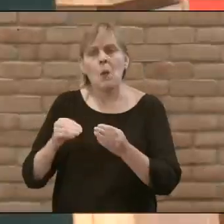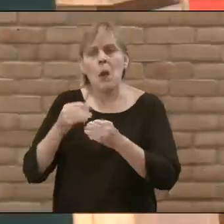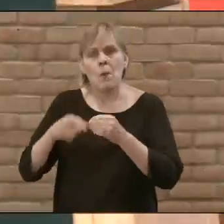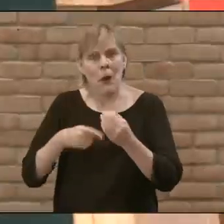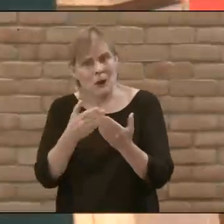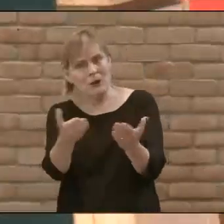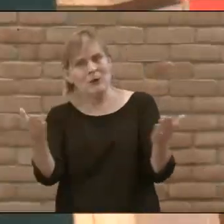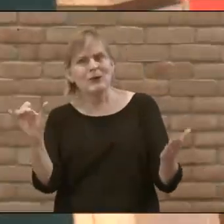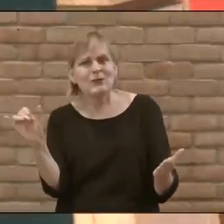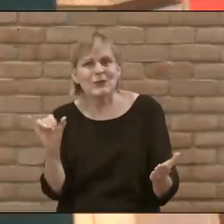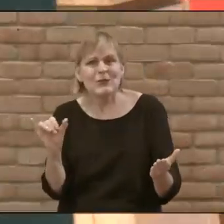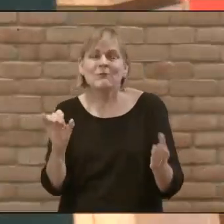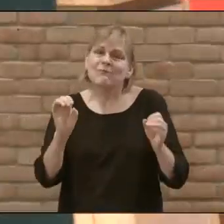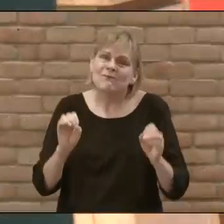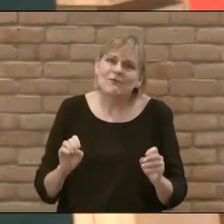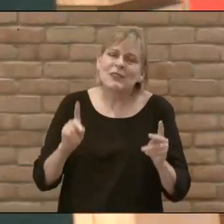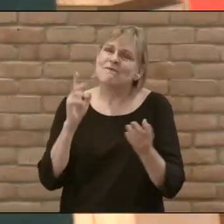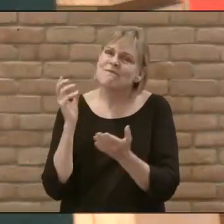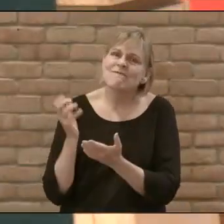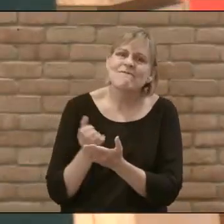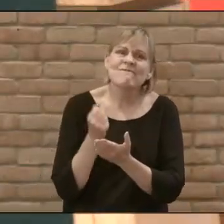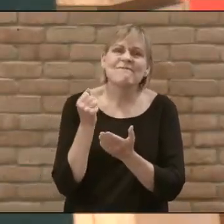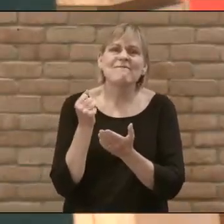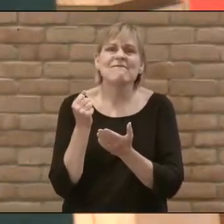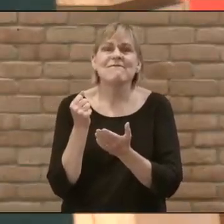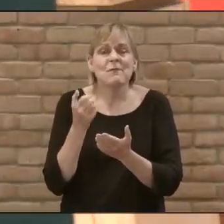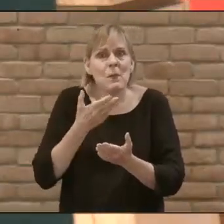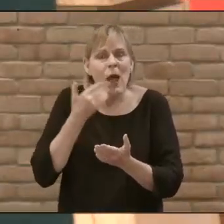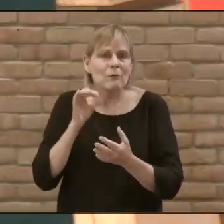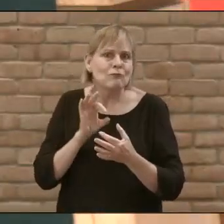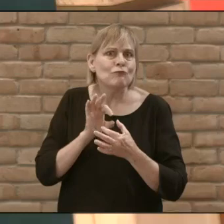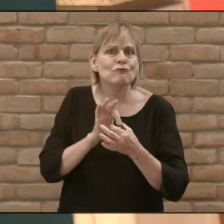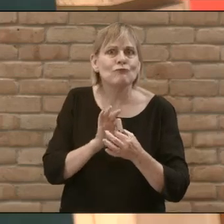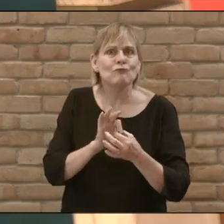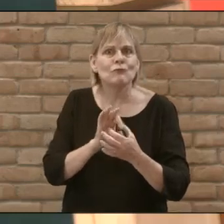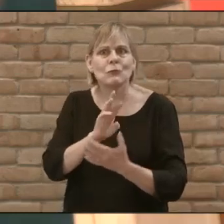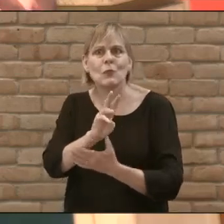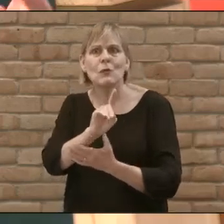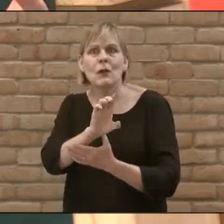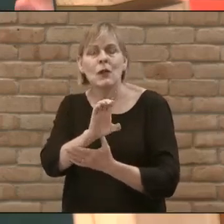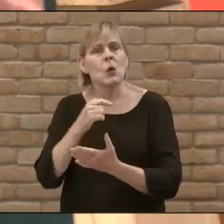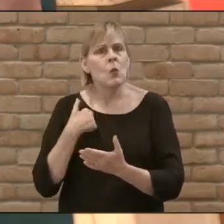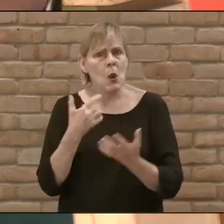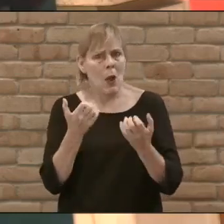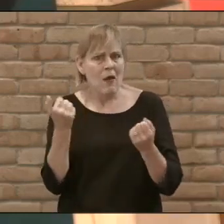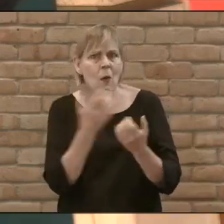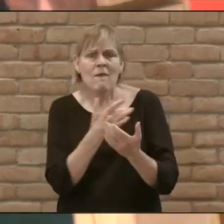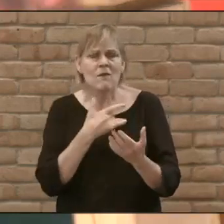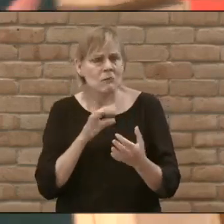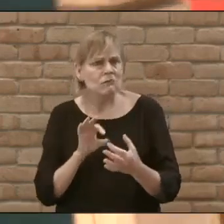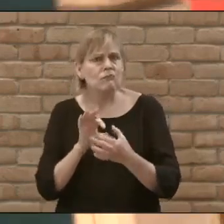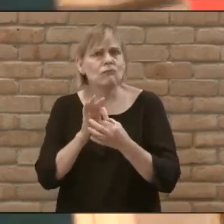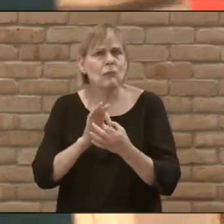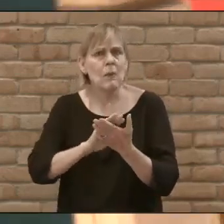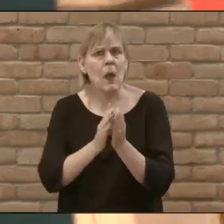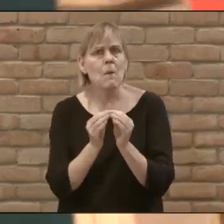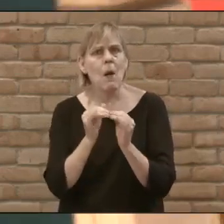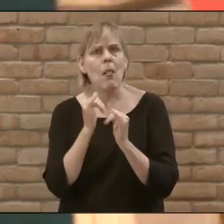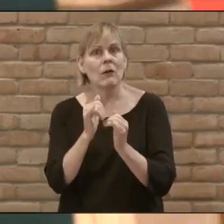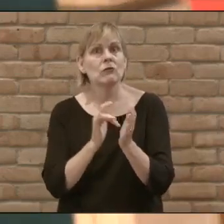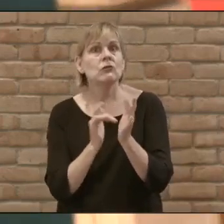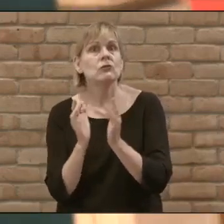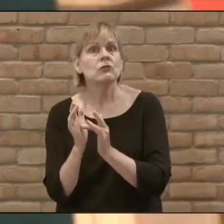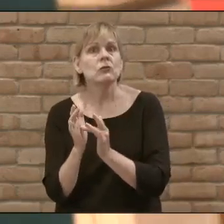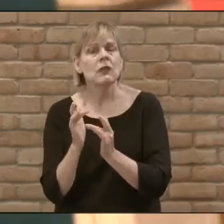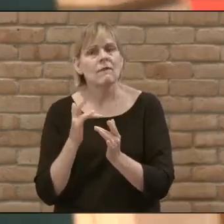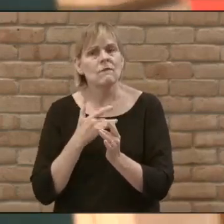about you And an opportunity for you to get better connected Because we want everybody to be becoming more like Jesus To